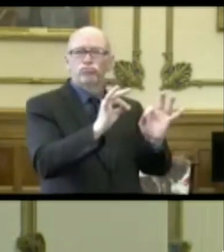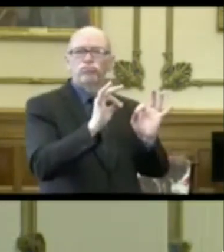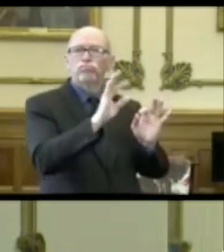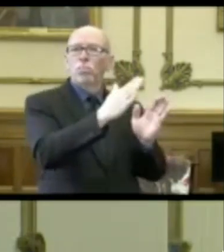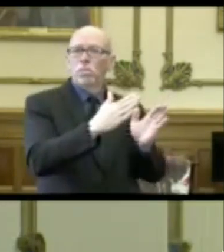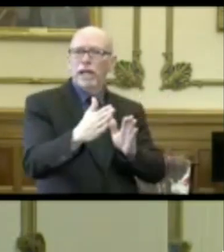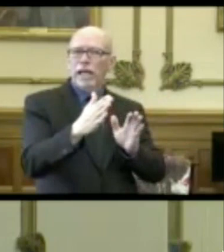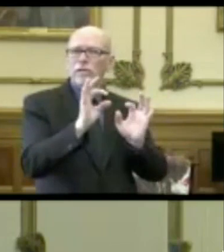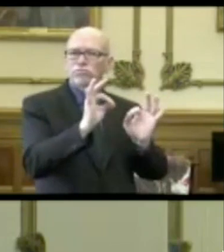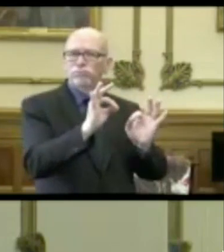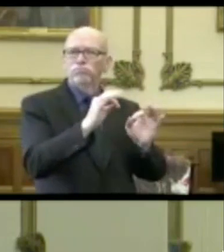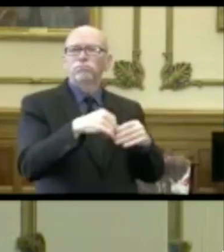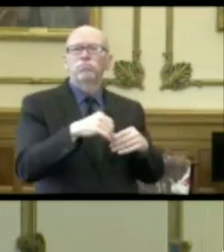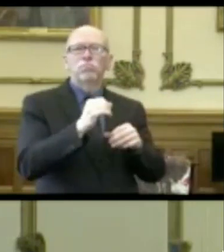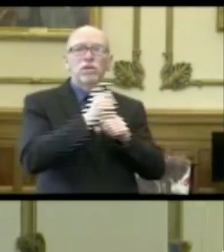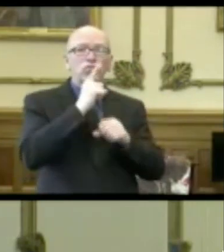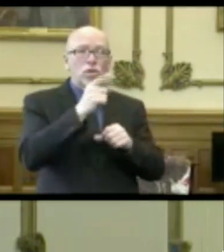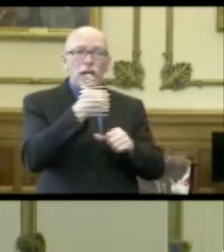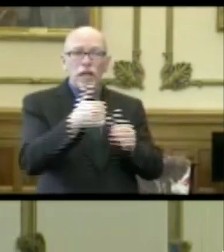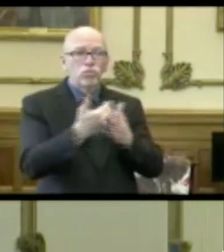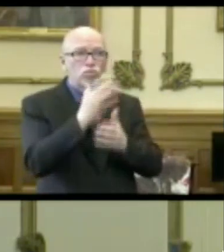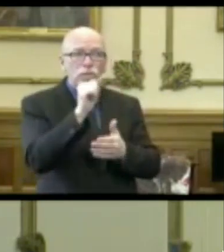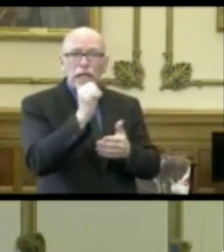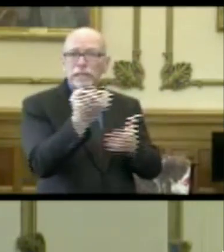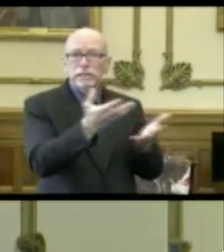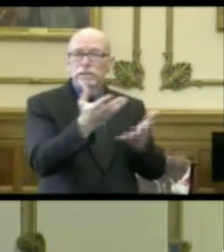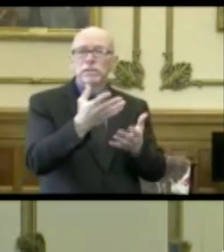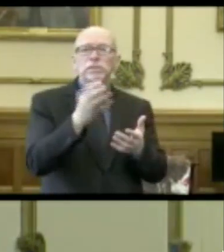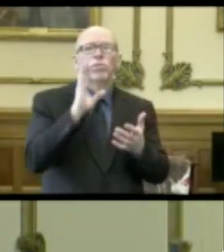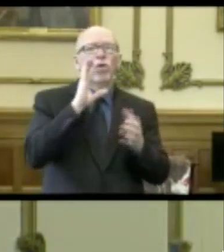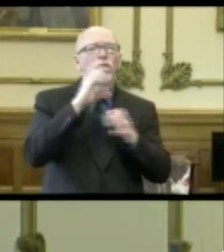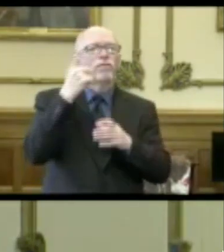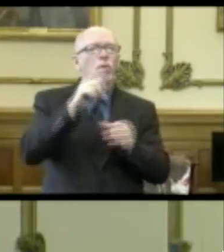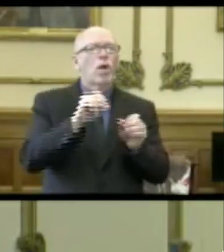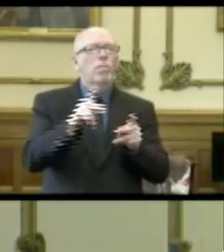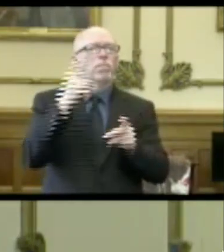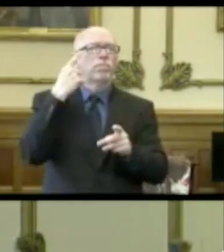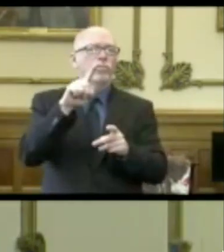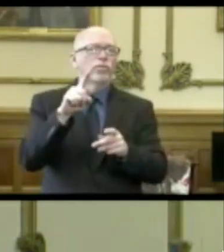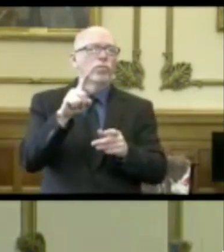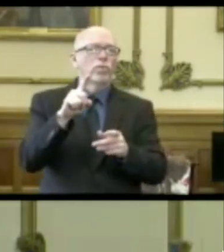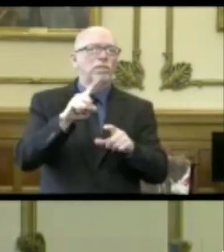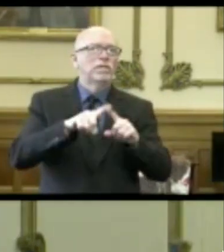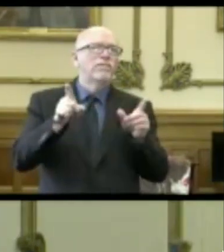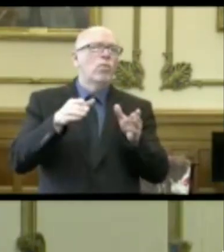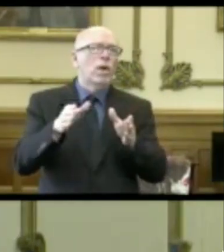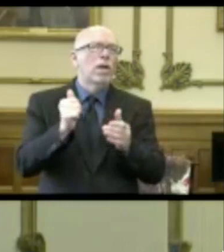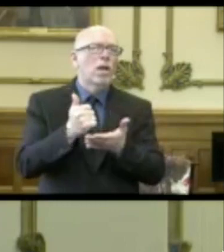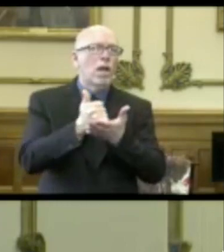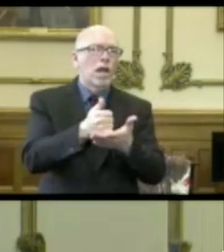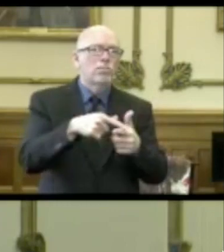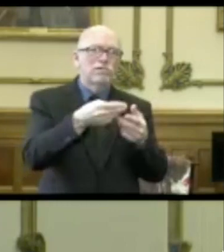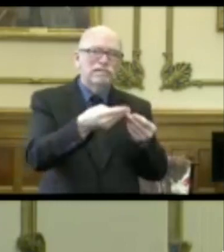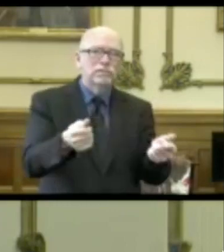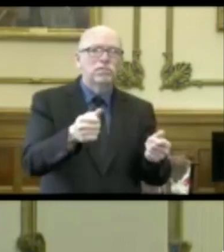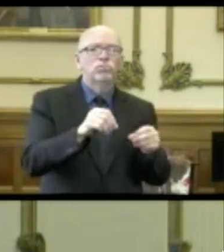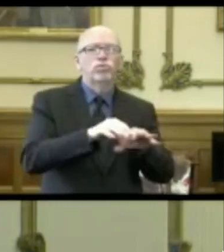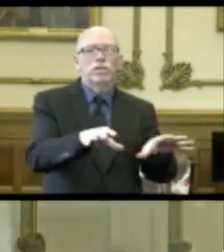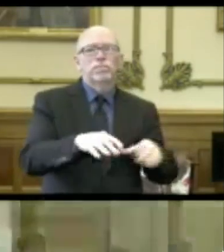plan's in place to identify new cases and look at opportunities for new ways to help mitigate the spread.